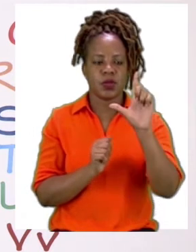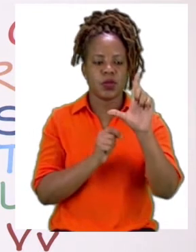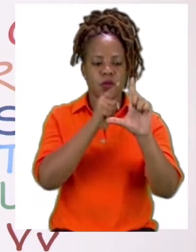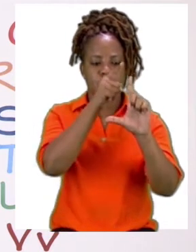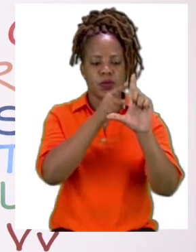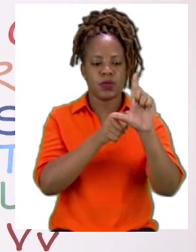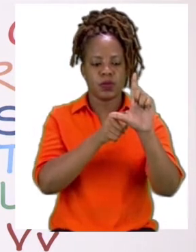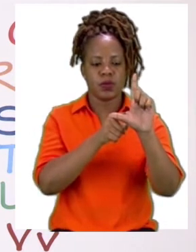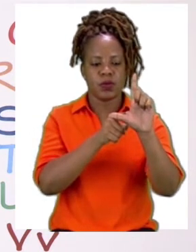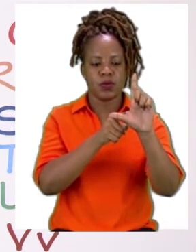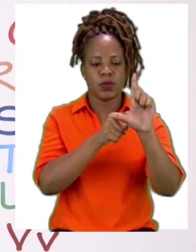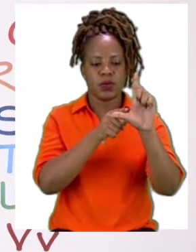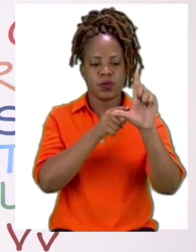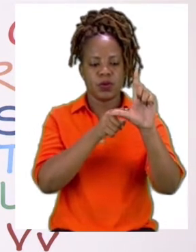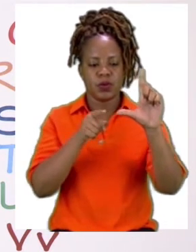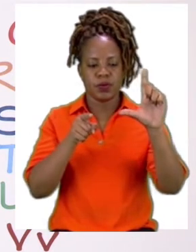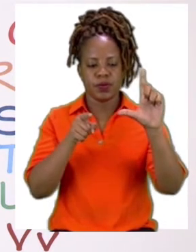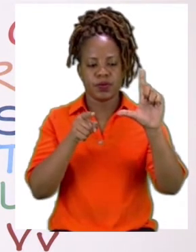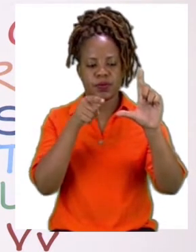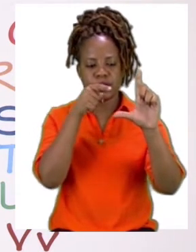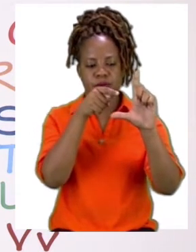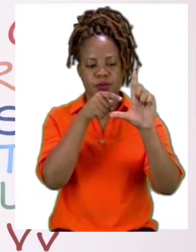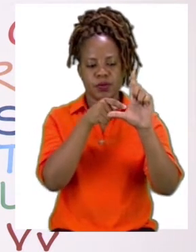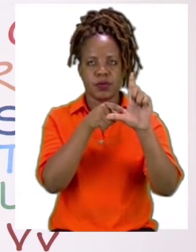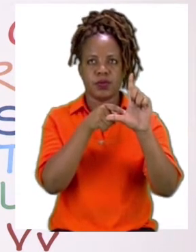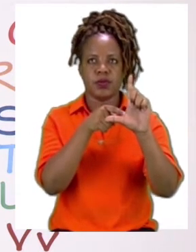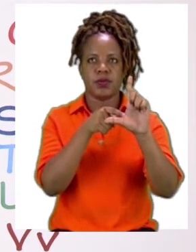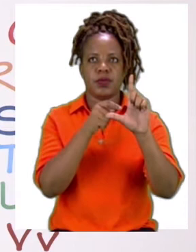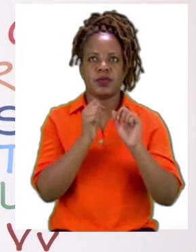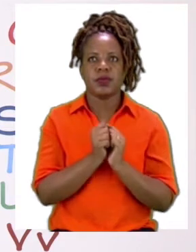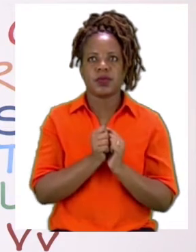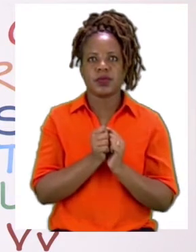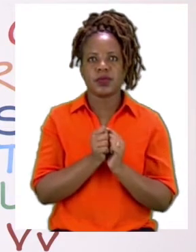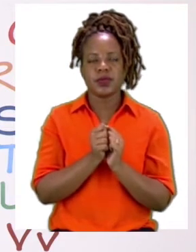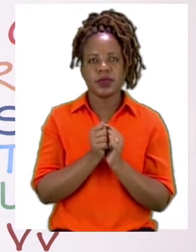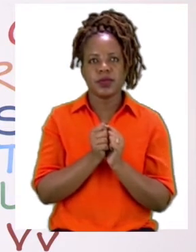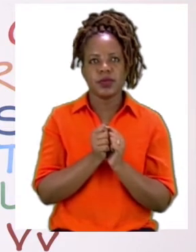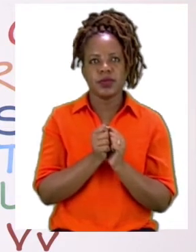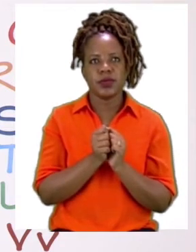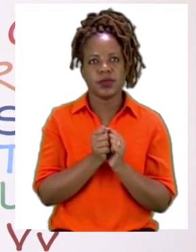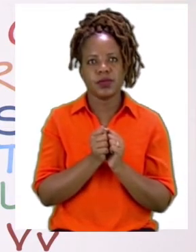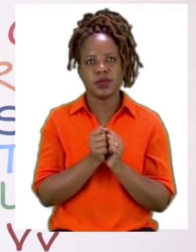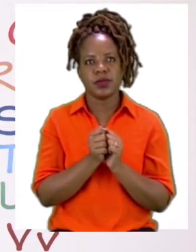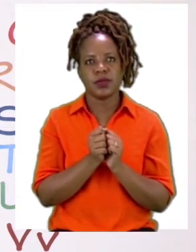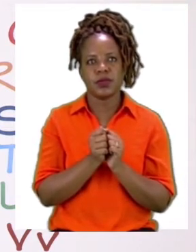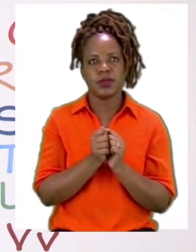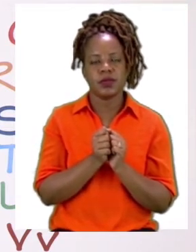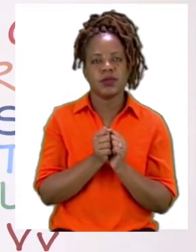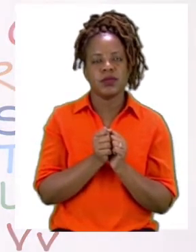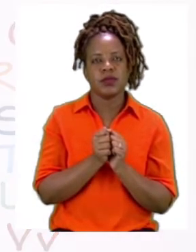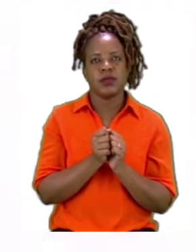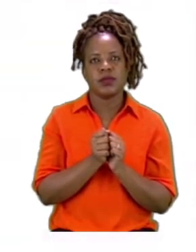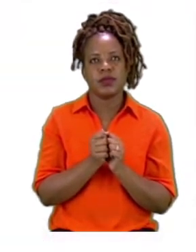And the vertical line and the So now let us take a look and try and find the right angles in our exercise.